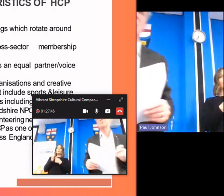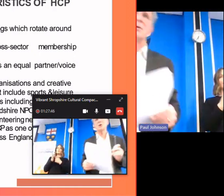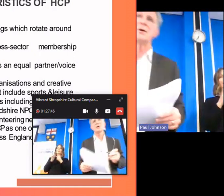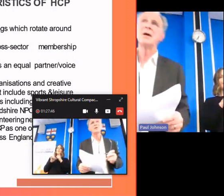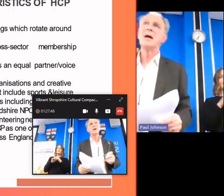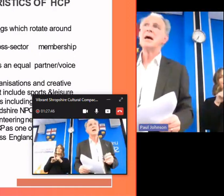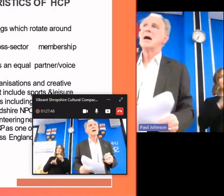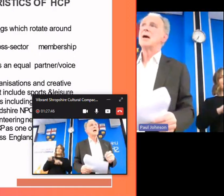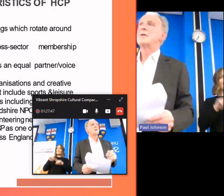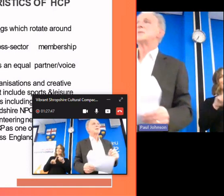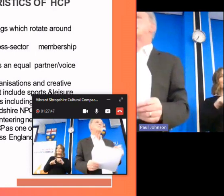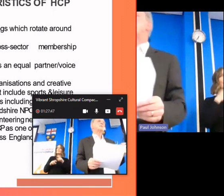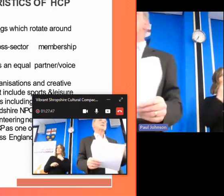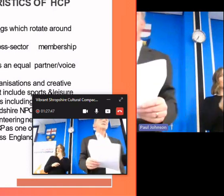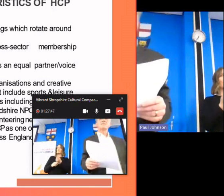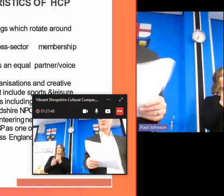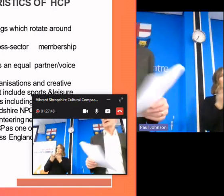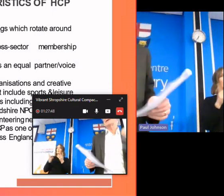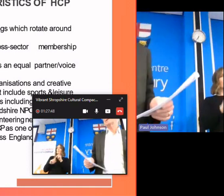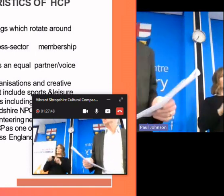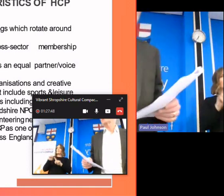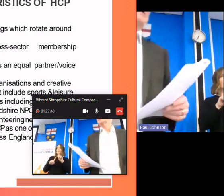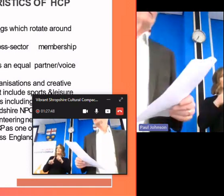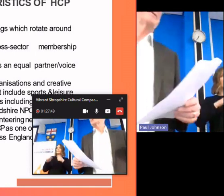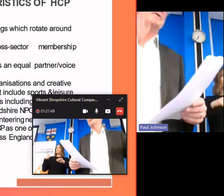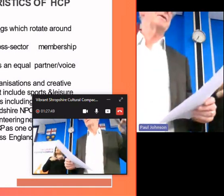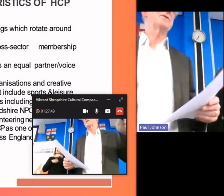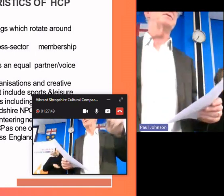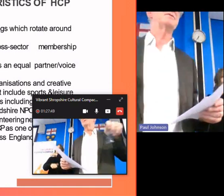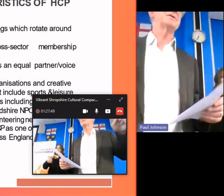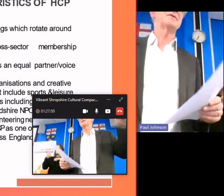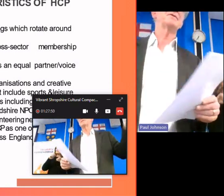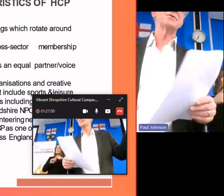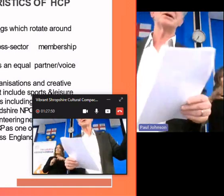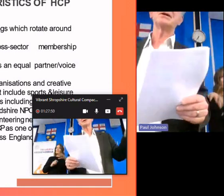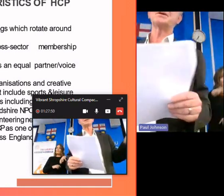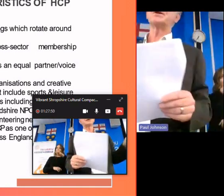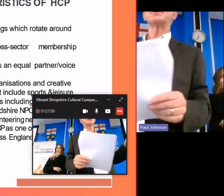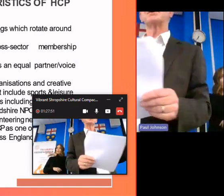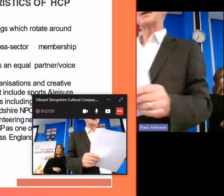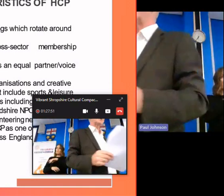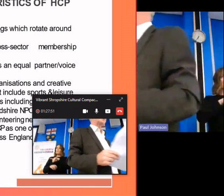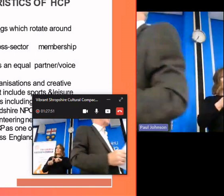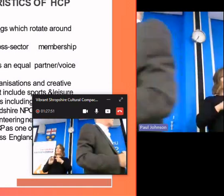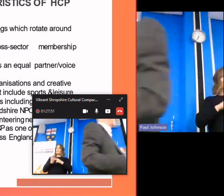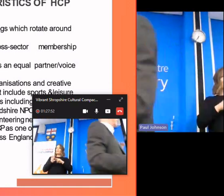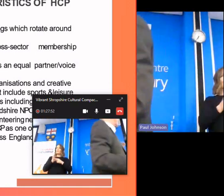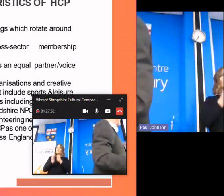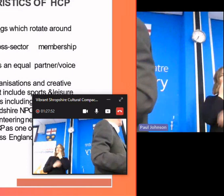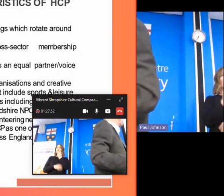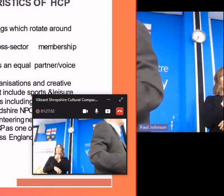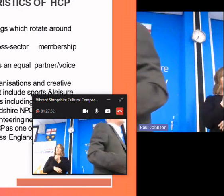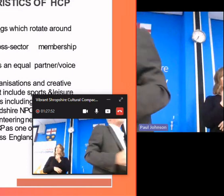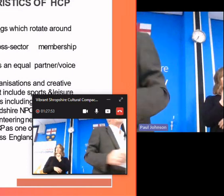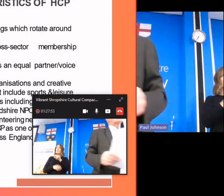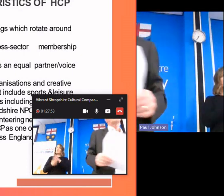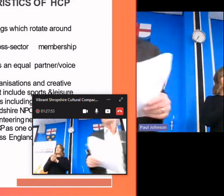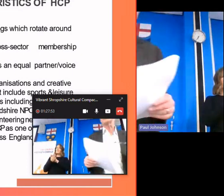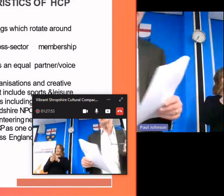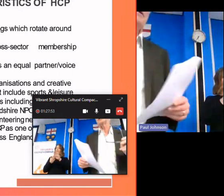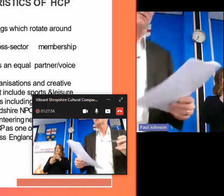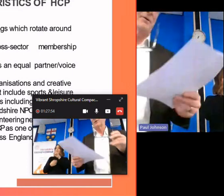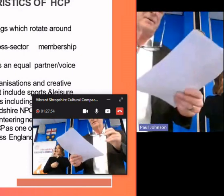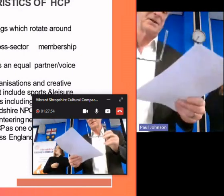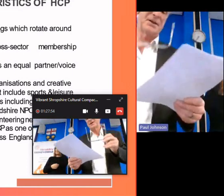uh tomorrow uh those meetings rotate around different venues and different organizations actually tomorrow's is a character county